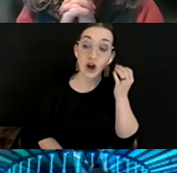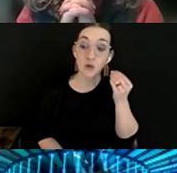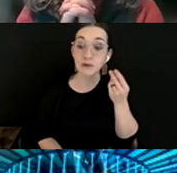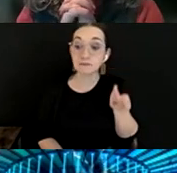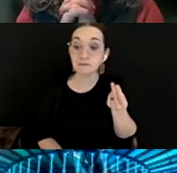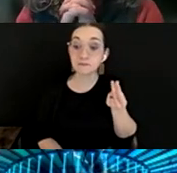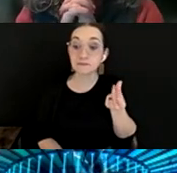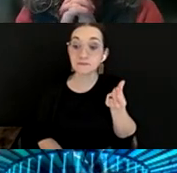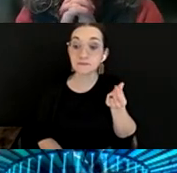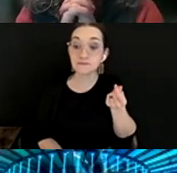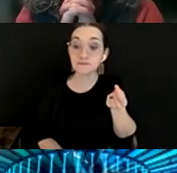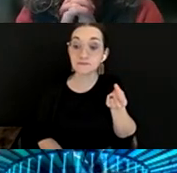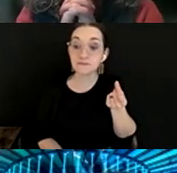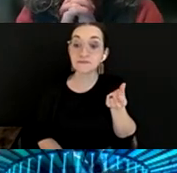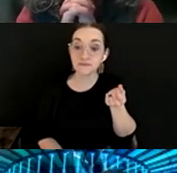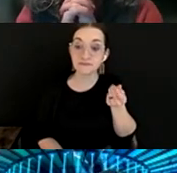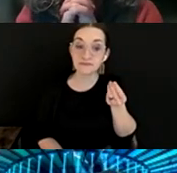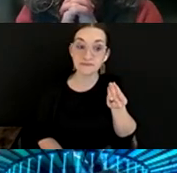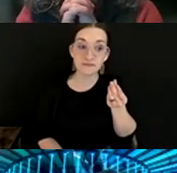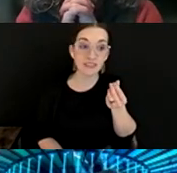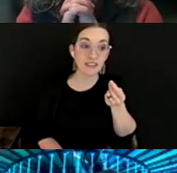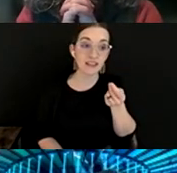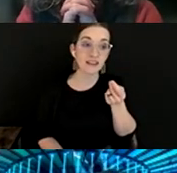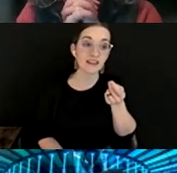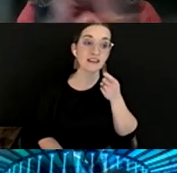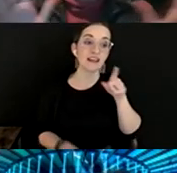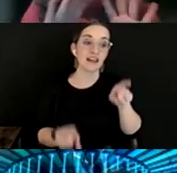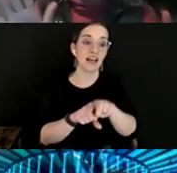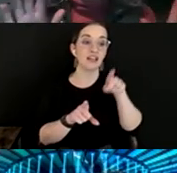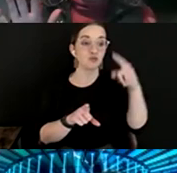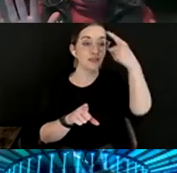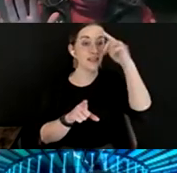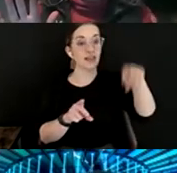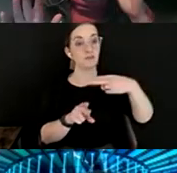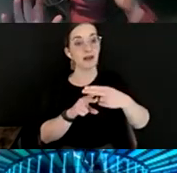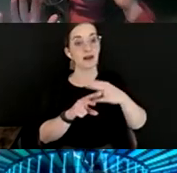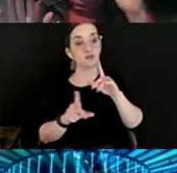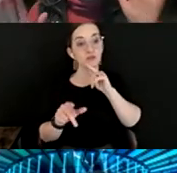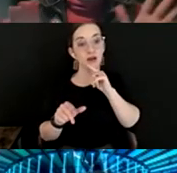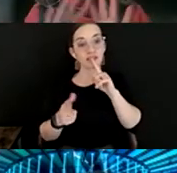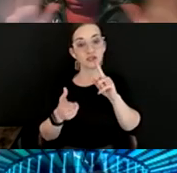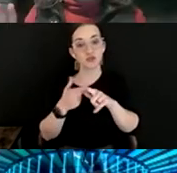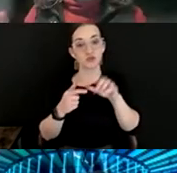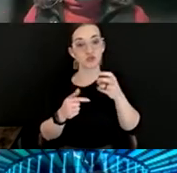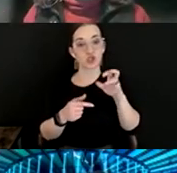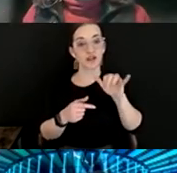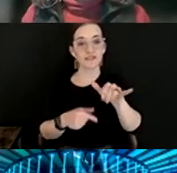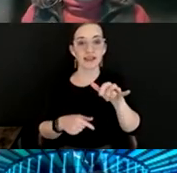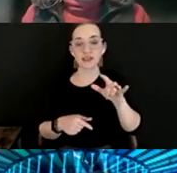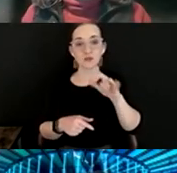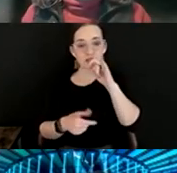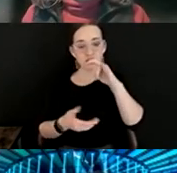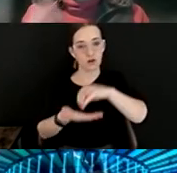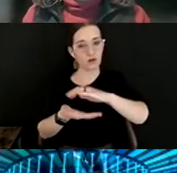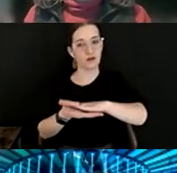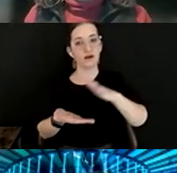So, as you think about your responses to that survey, and by no means are we taking that as, you know, gospel, we know